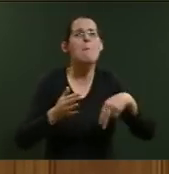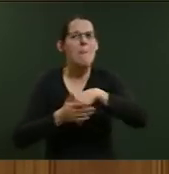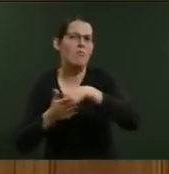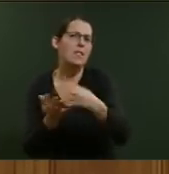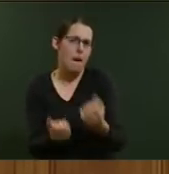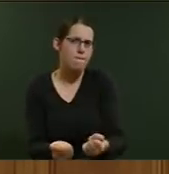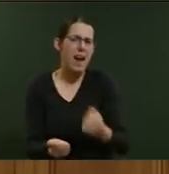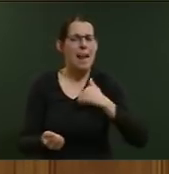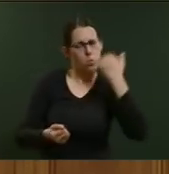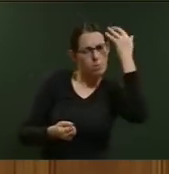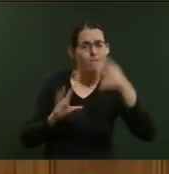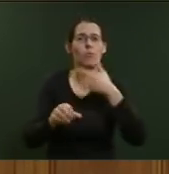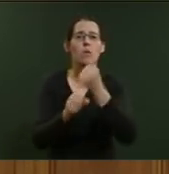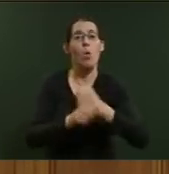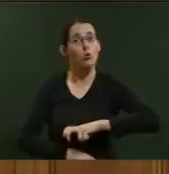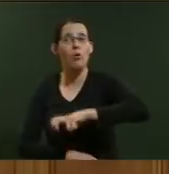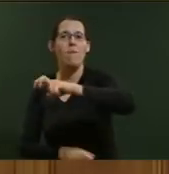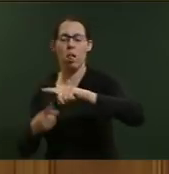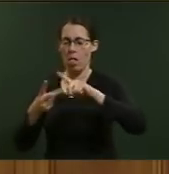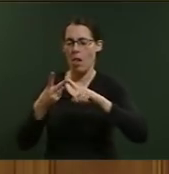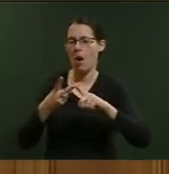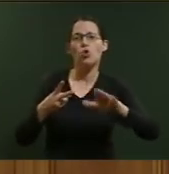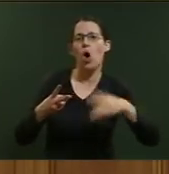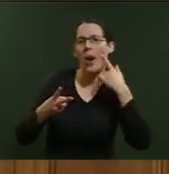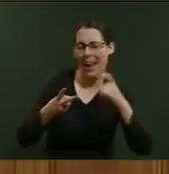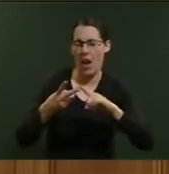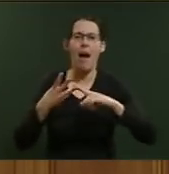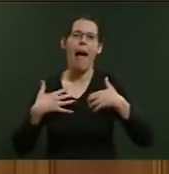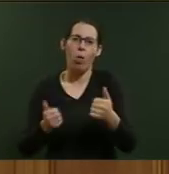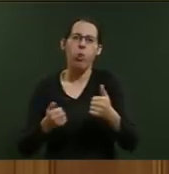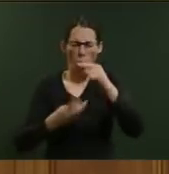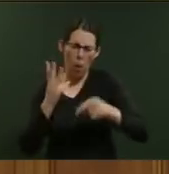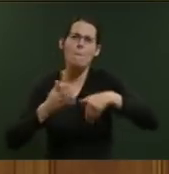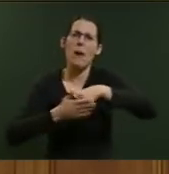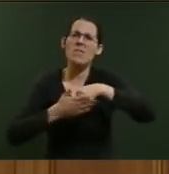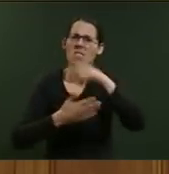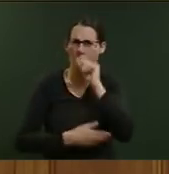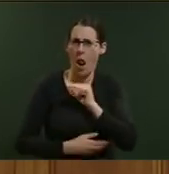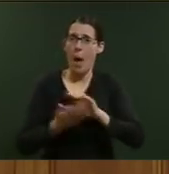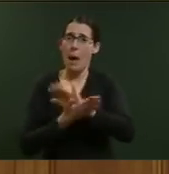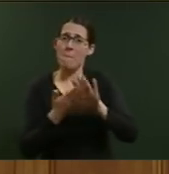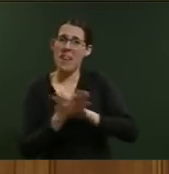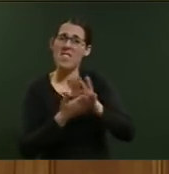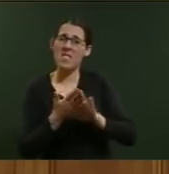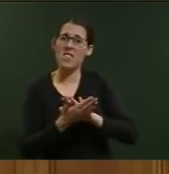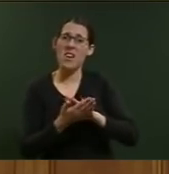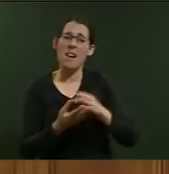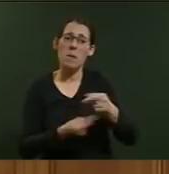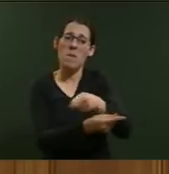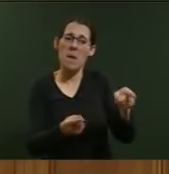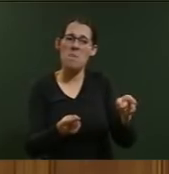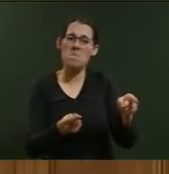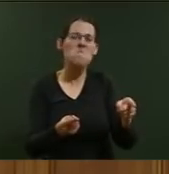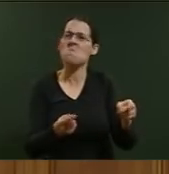need to be considered, such as travel, child care and health. All of which can make them unsuitable, sir, for short